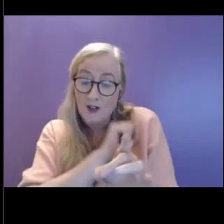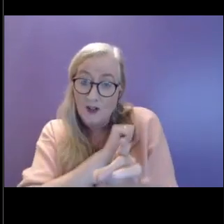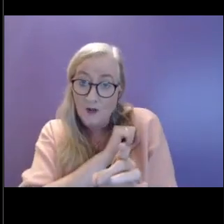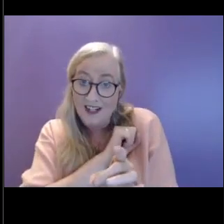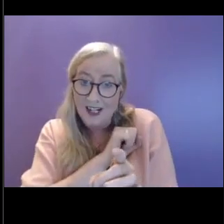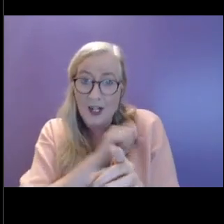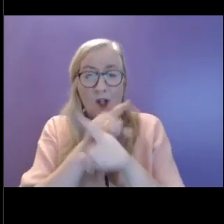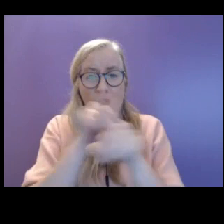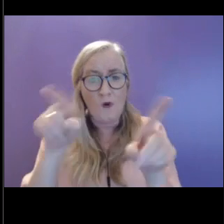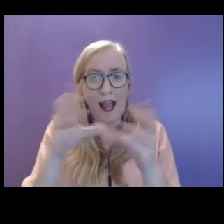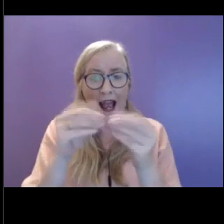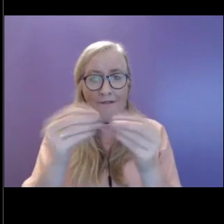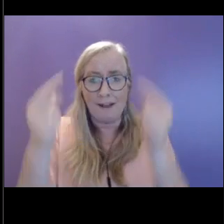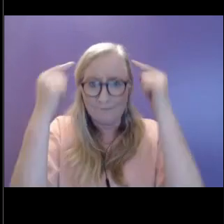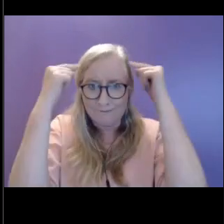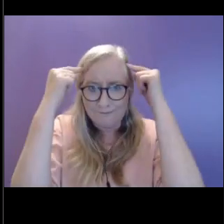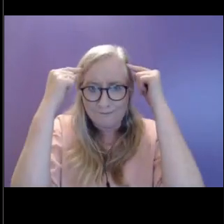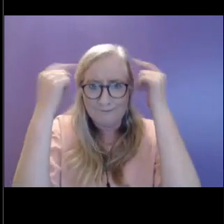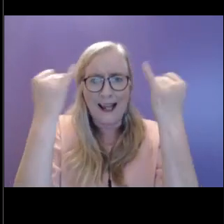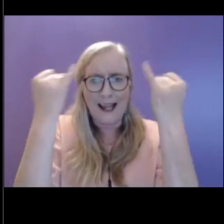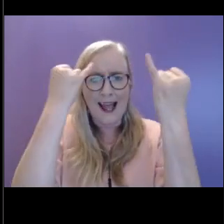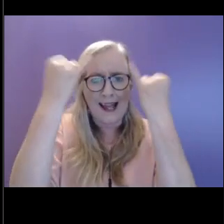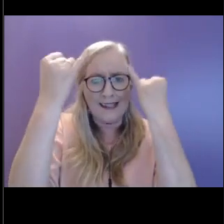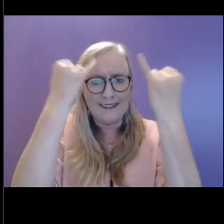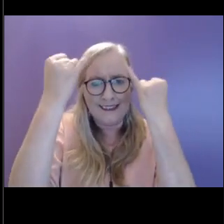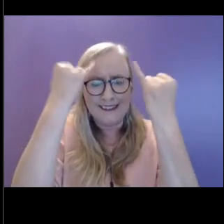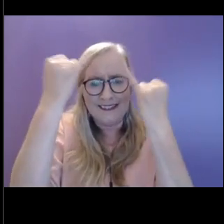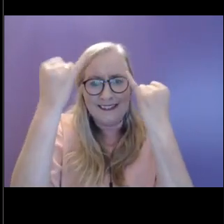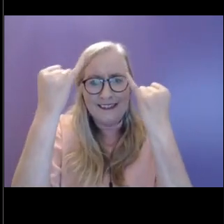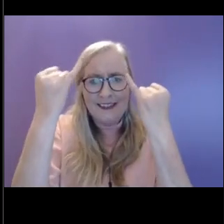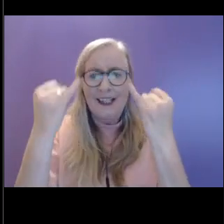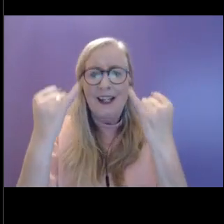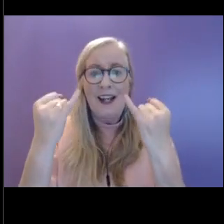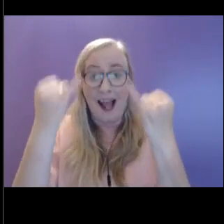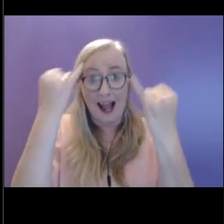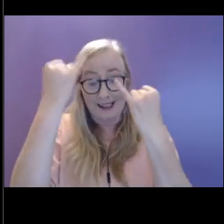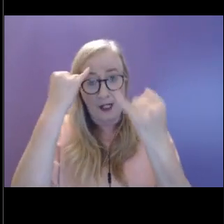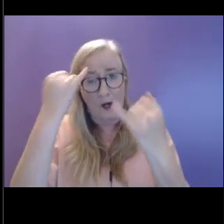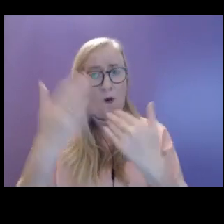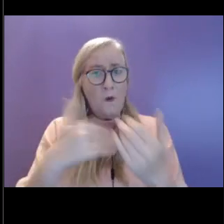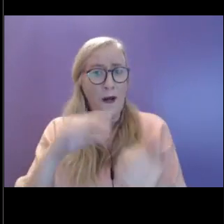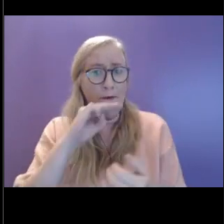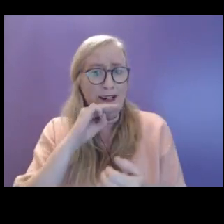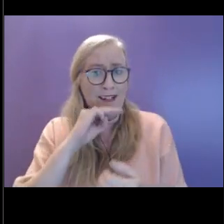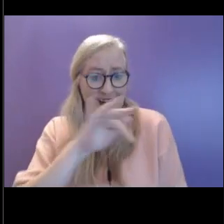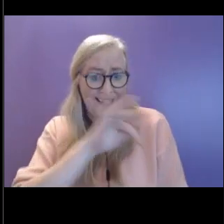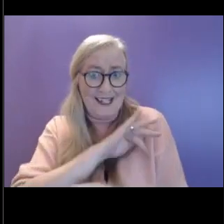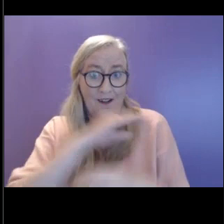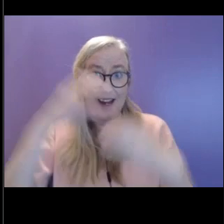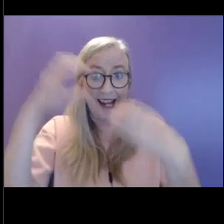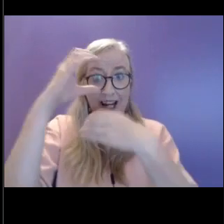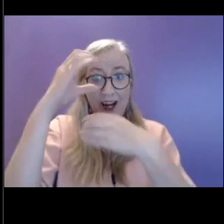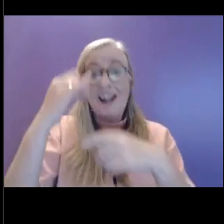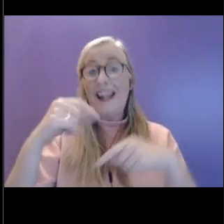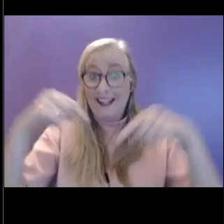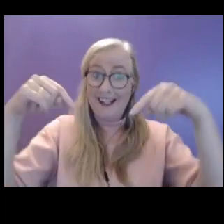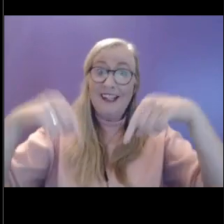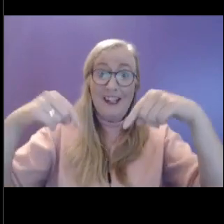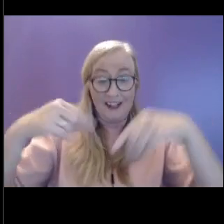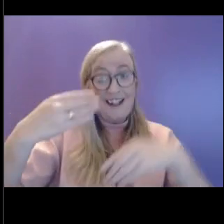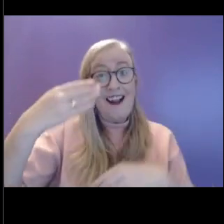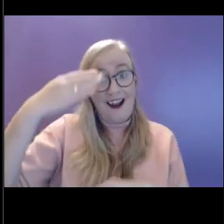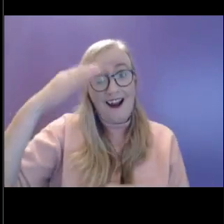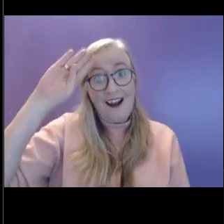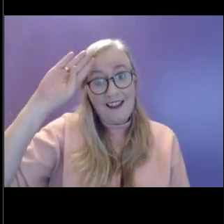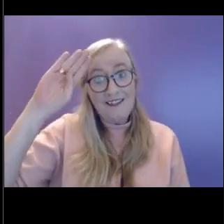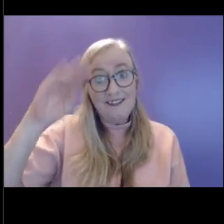those ideas in mind when it comes to this idea about self care, because I suppose in Irish society as well, traditionally, perhaps